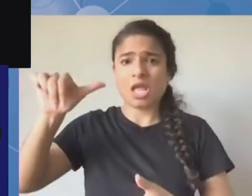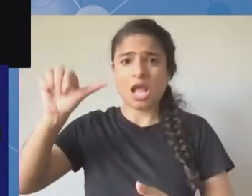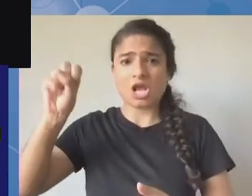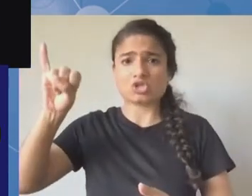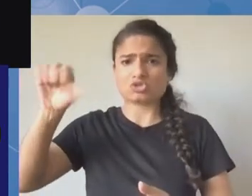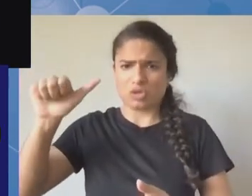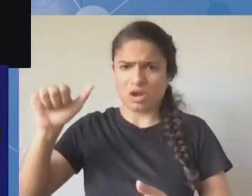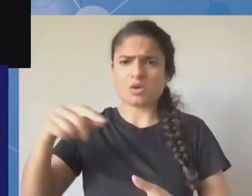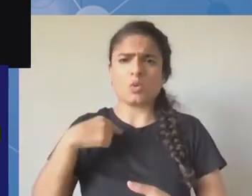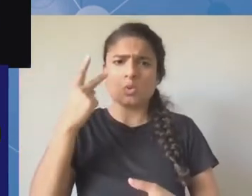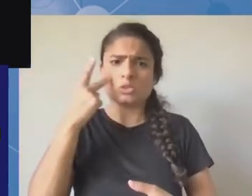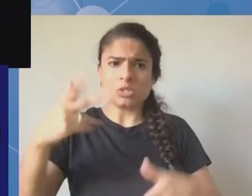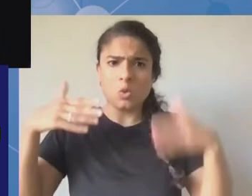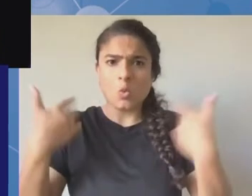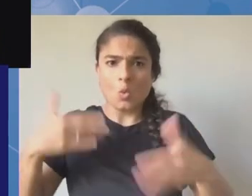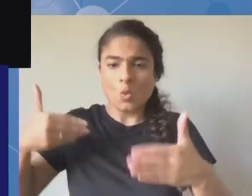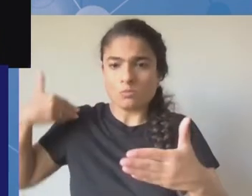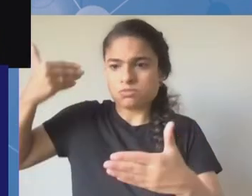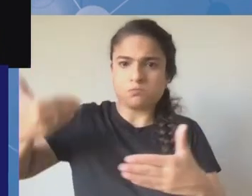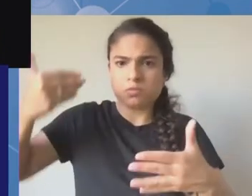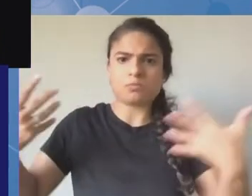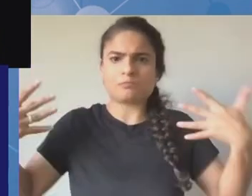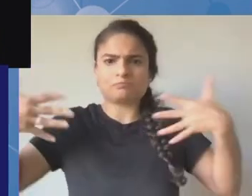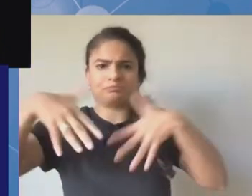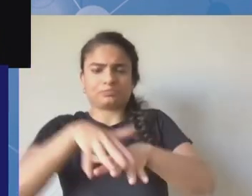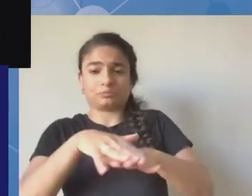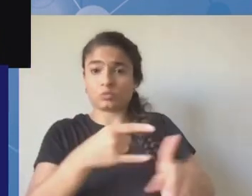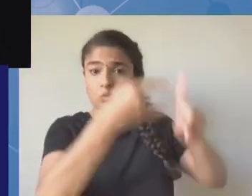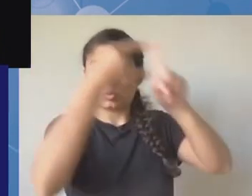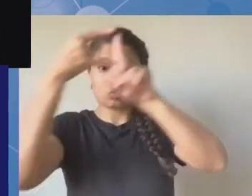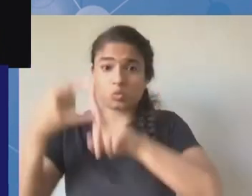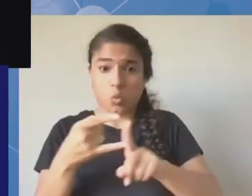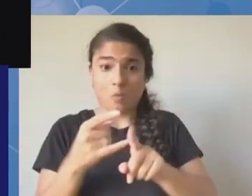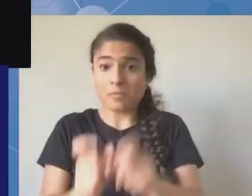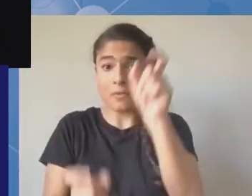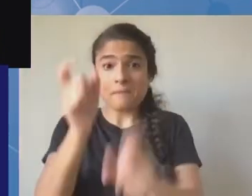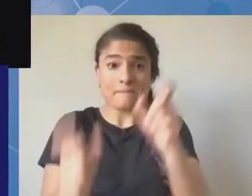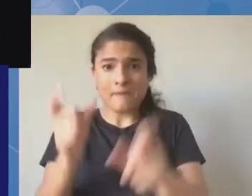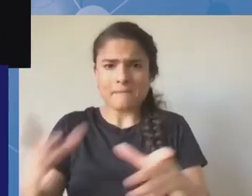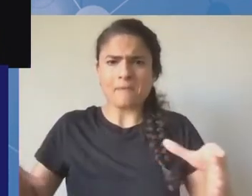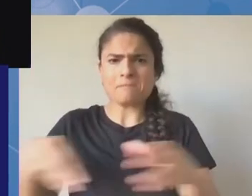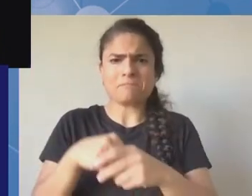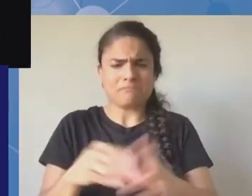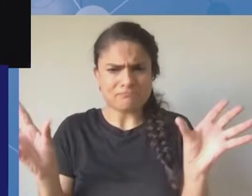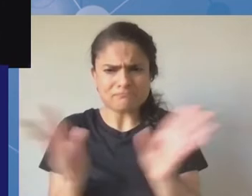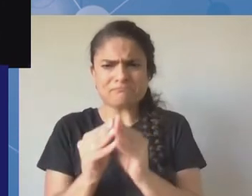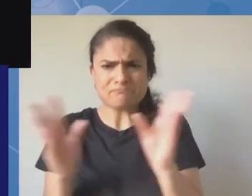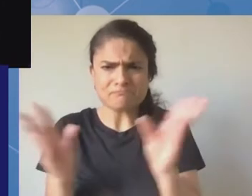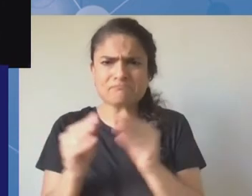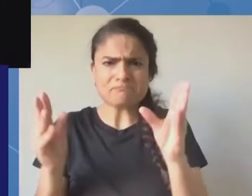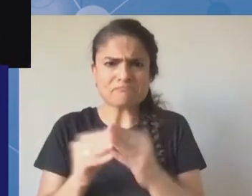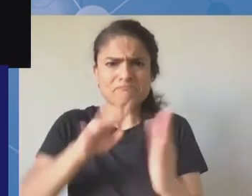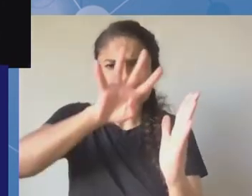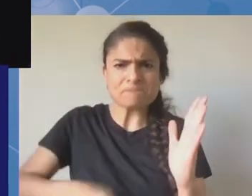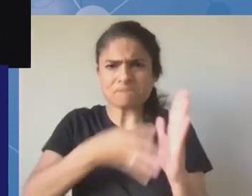hear i guess in the very first few days of the igf how difficult it was for them to be able to to to connect to sessions